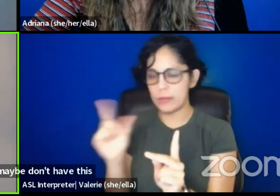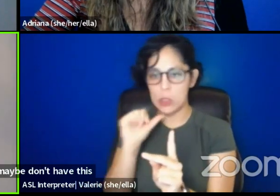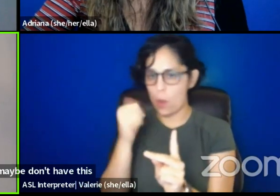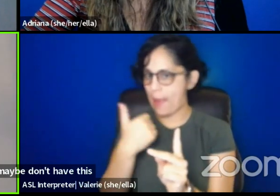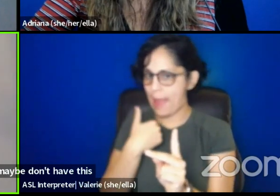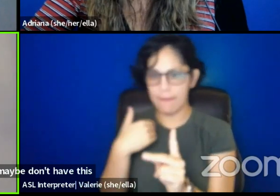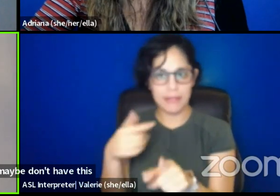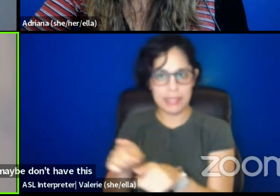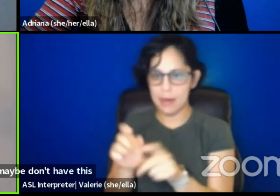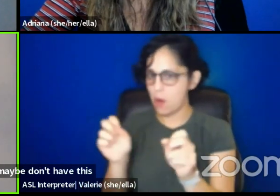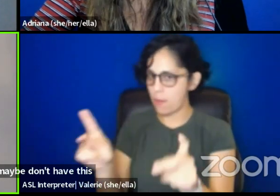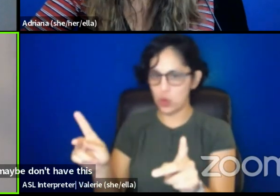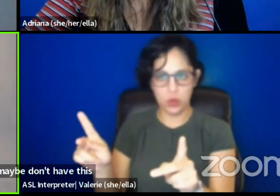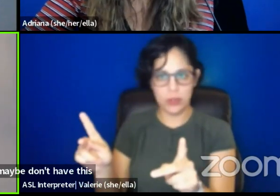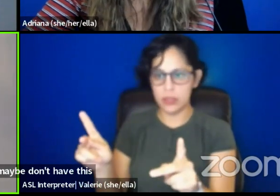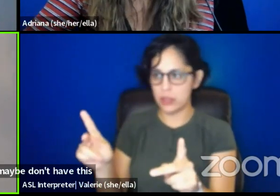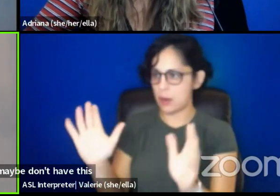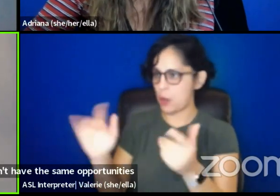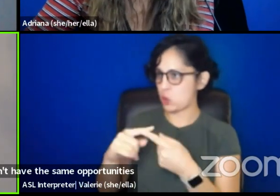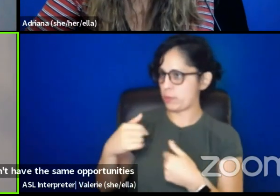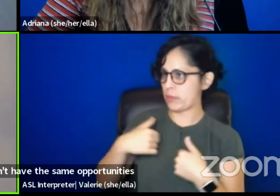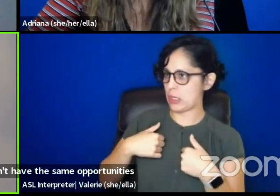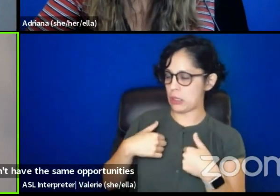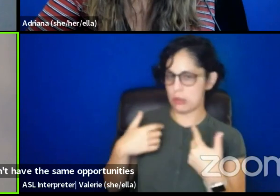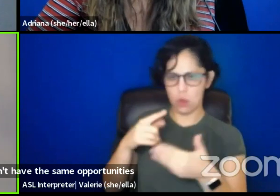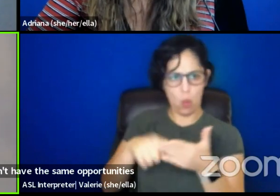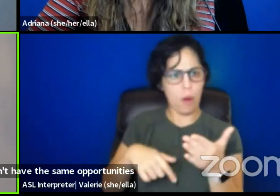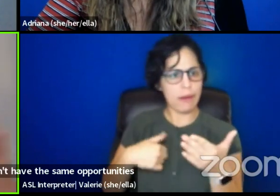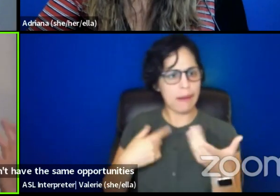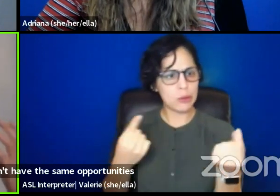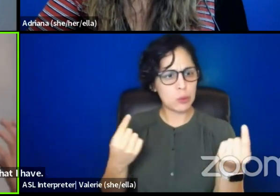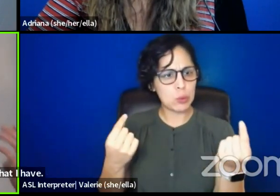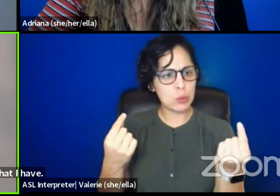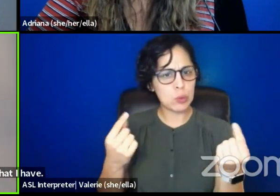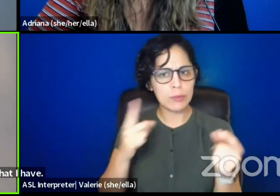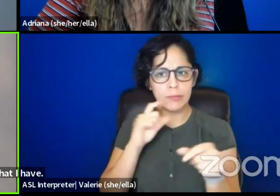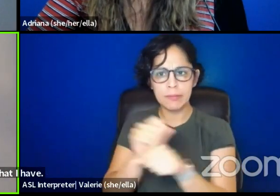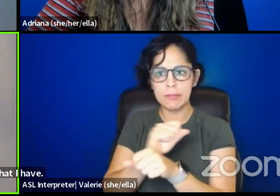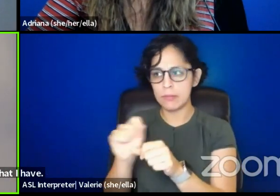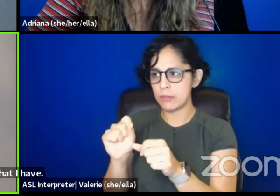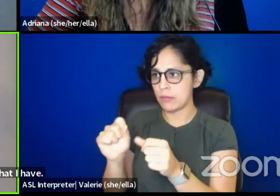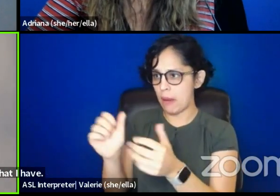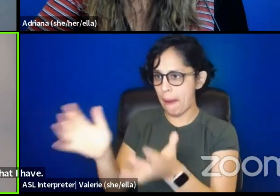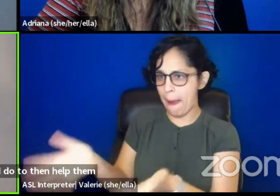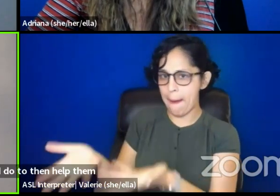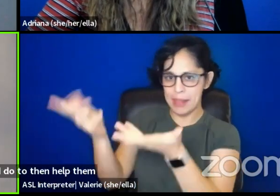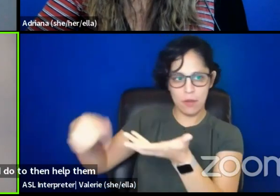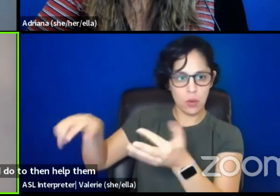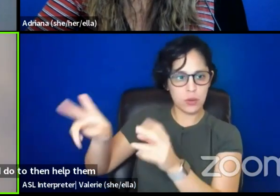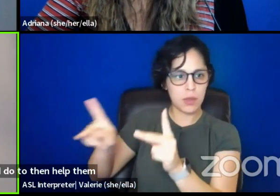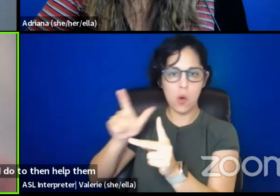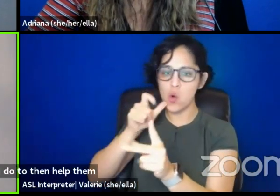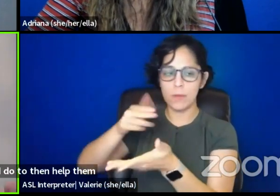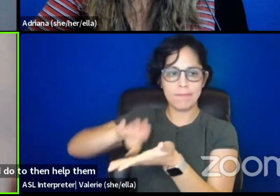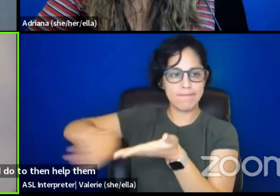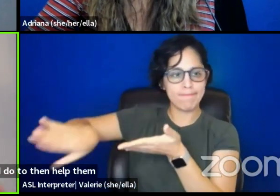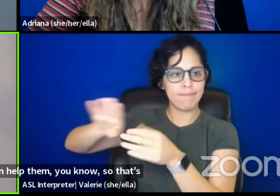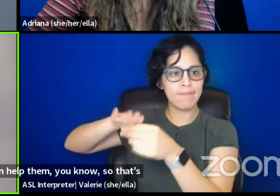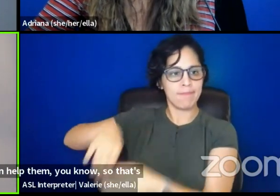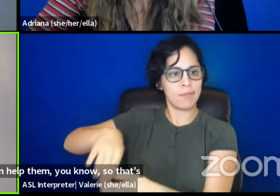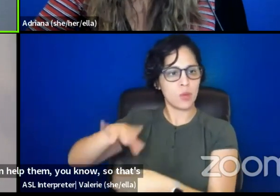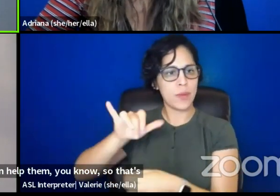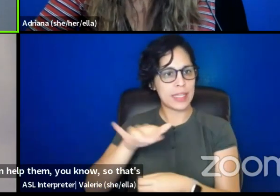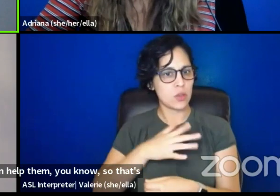the same opportunities that I have. So, what can I do to then help them, you know? So, that's kind of where my passion